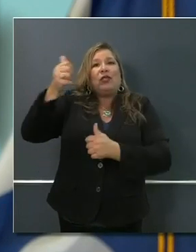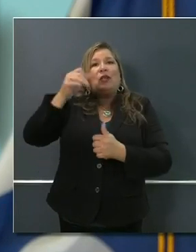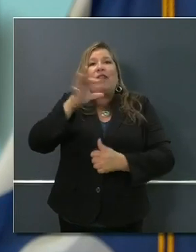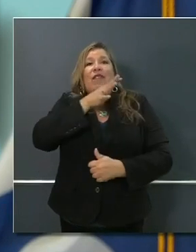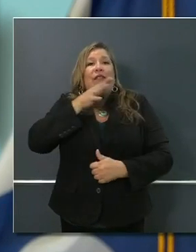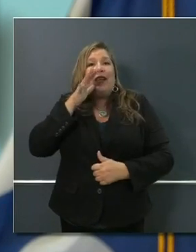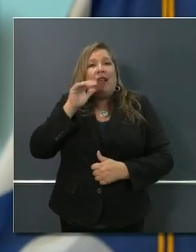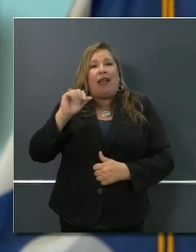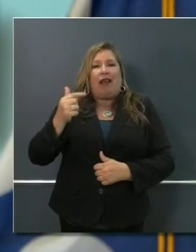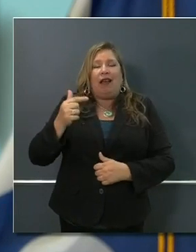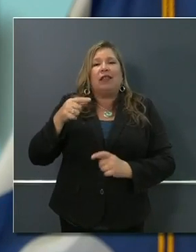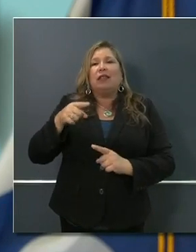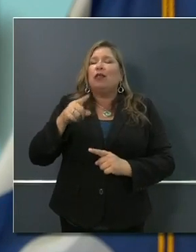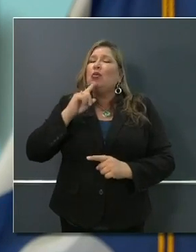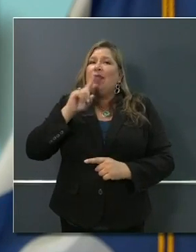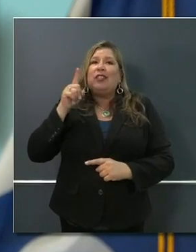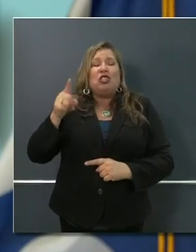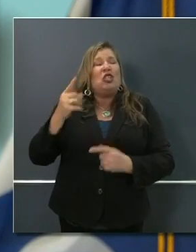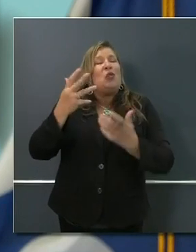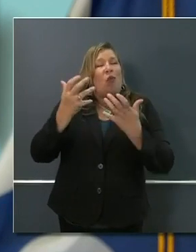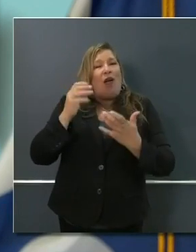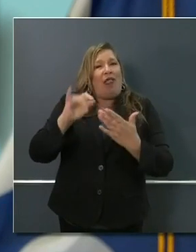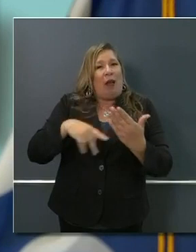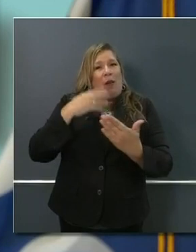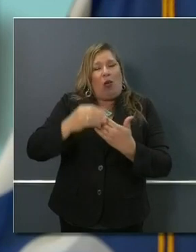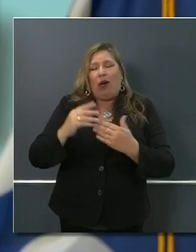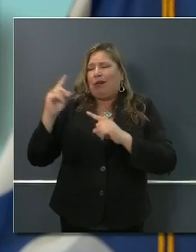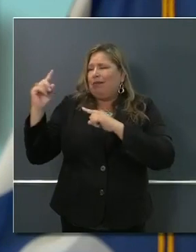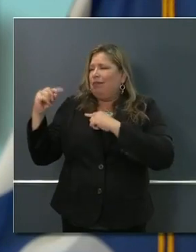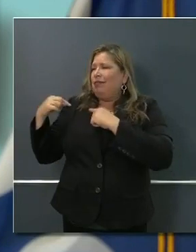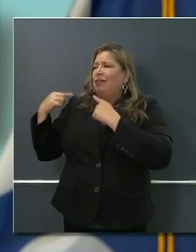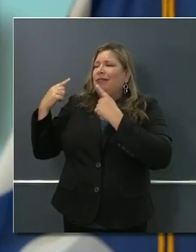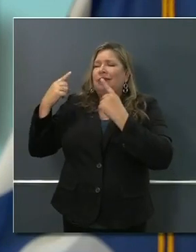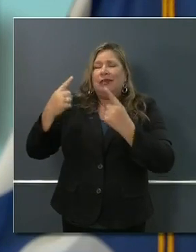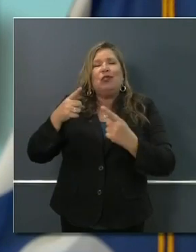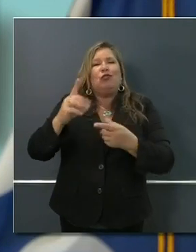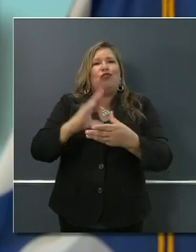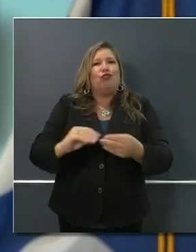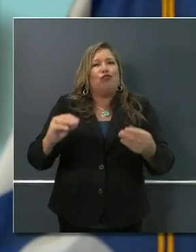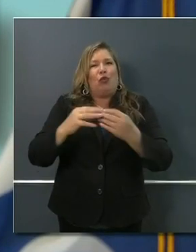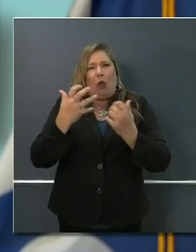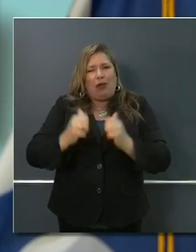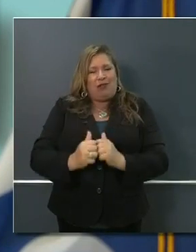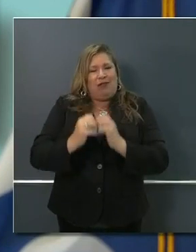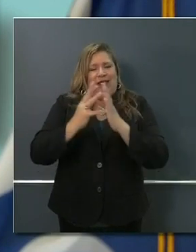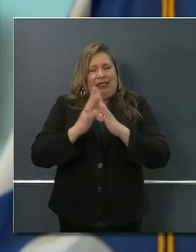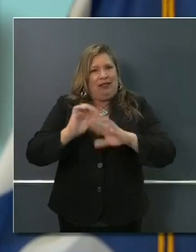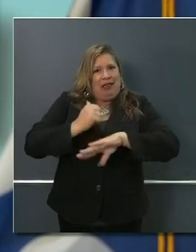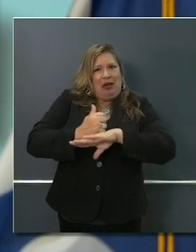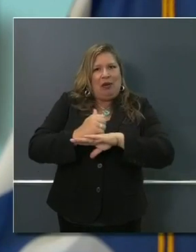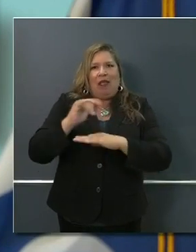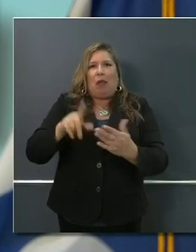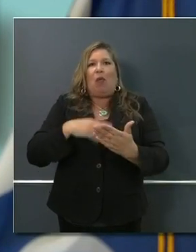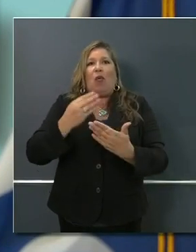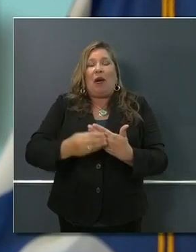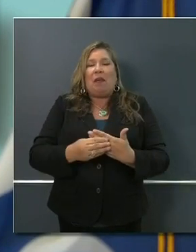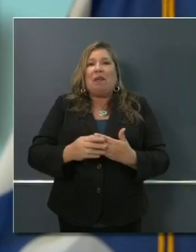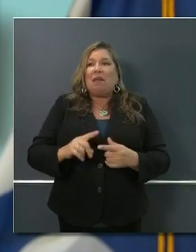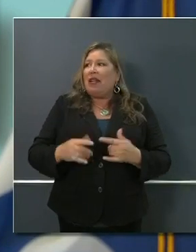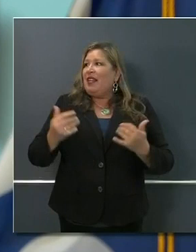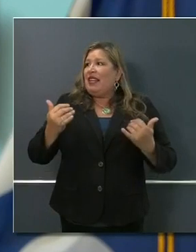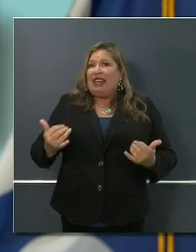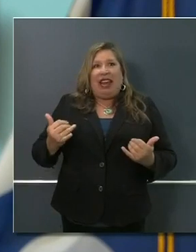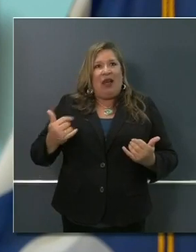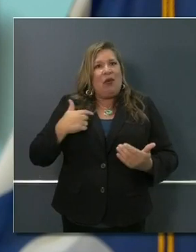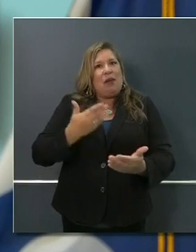for years. Since my days as Lieutenant Governor, I heard her talk about these programs. And again, sort of proving the point, in just a few